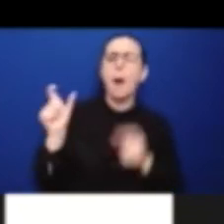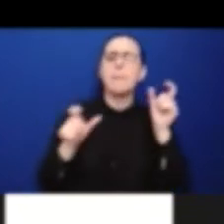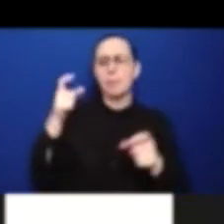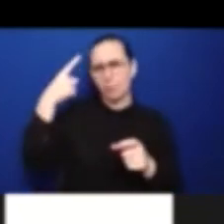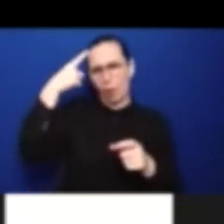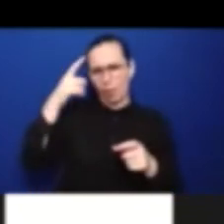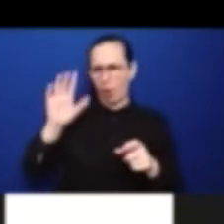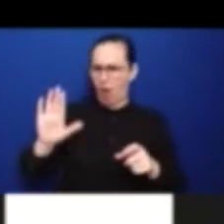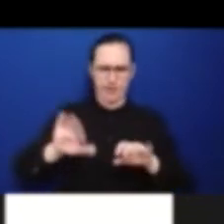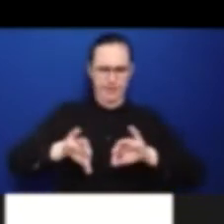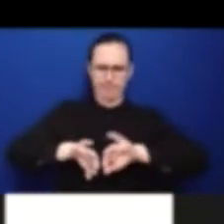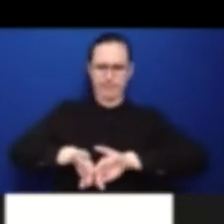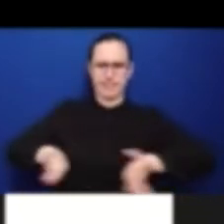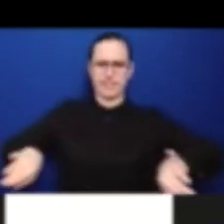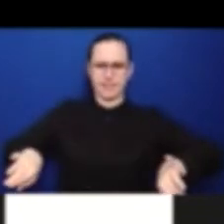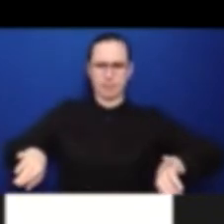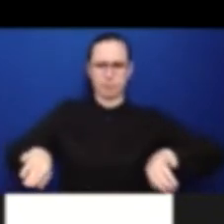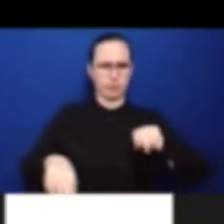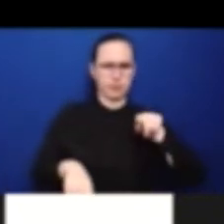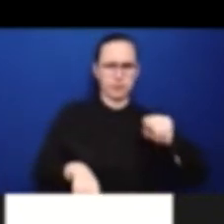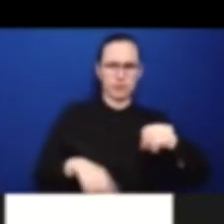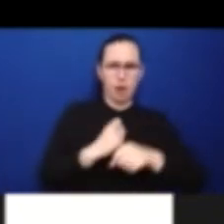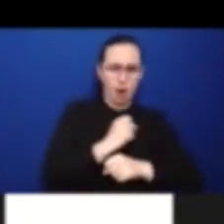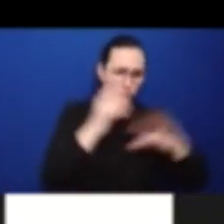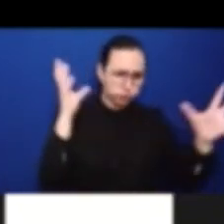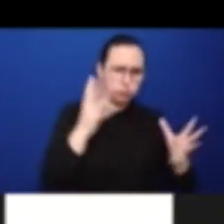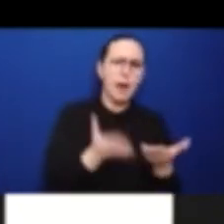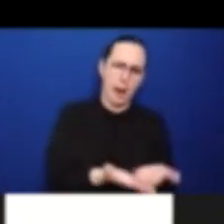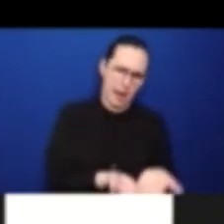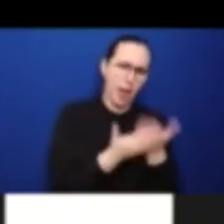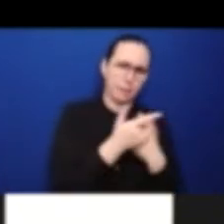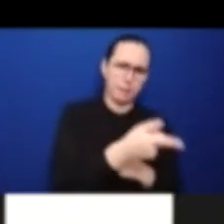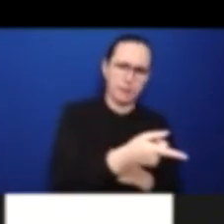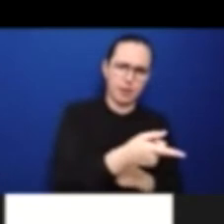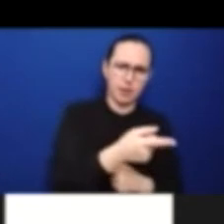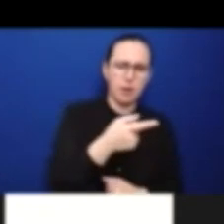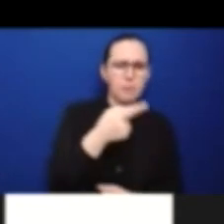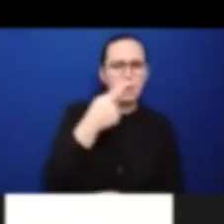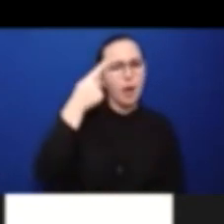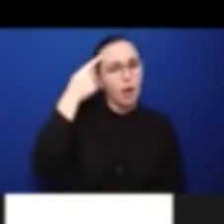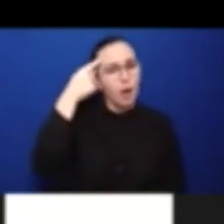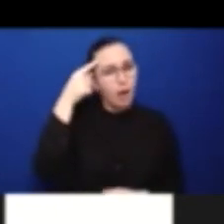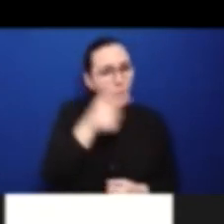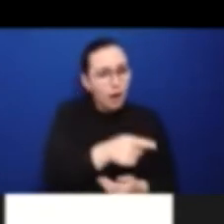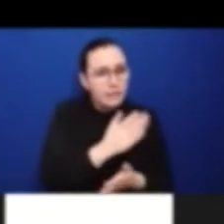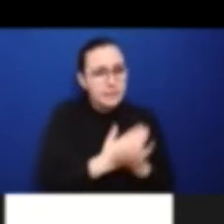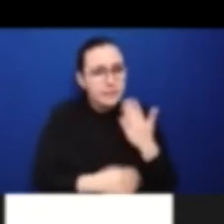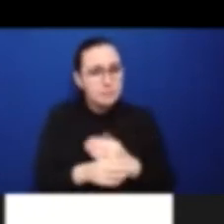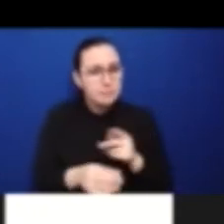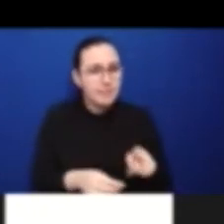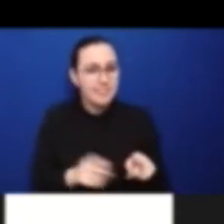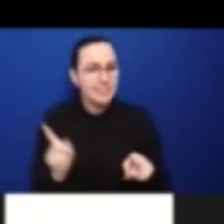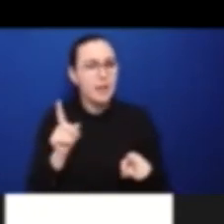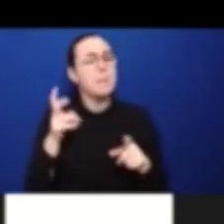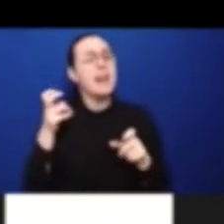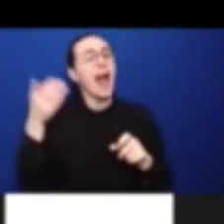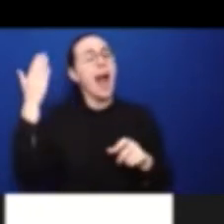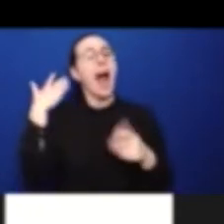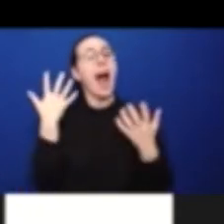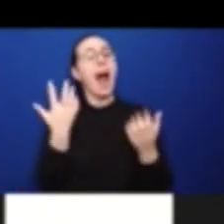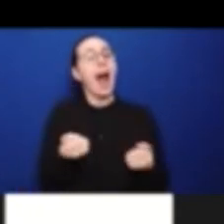humanitarian issue. It was kind of a nice thing that some interns did, as you say.